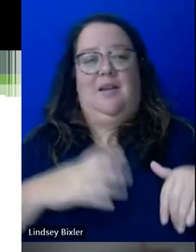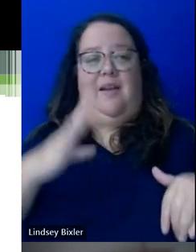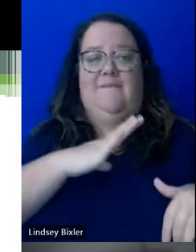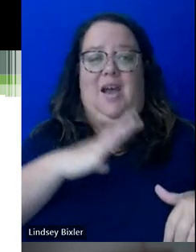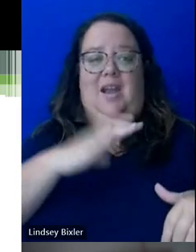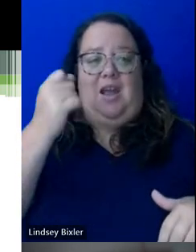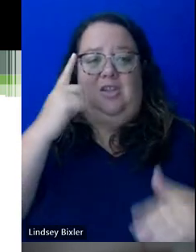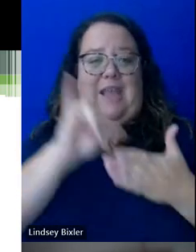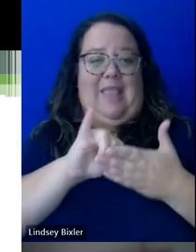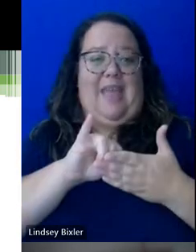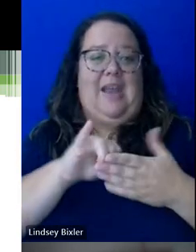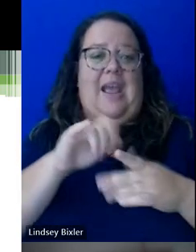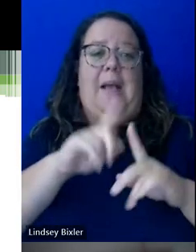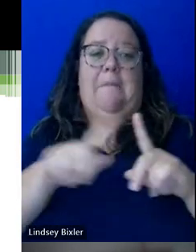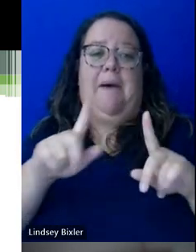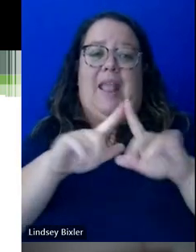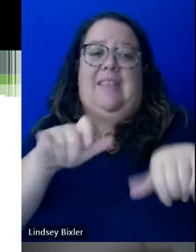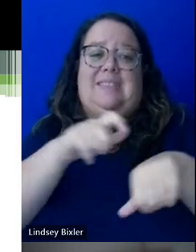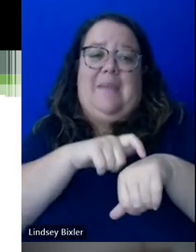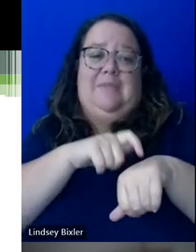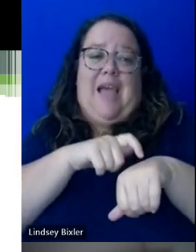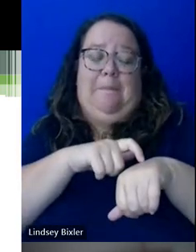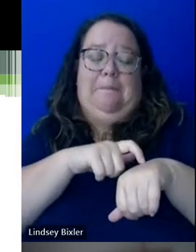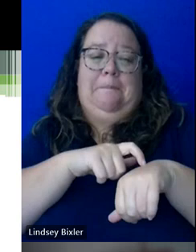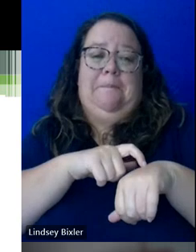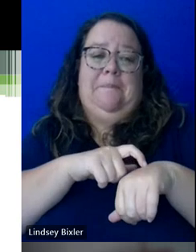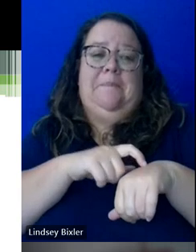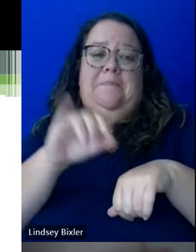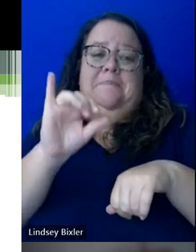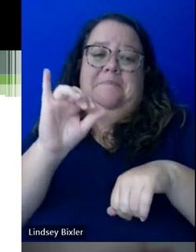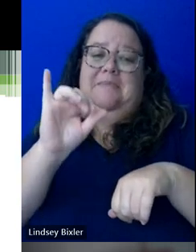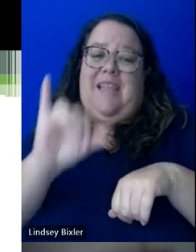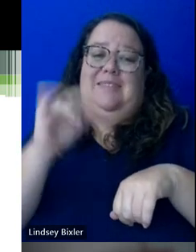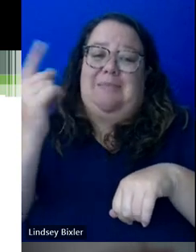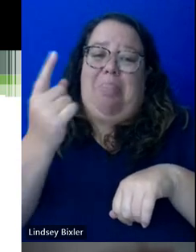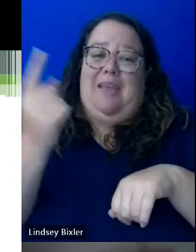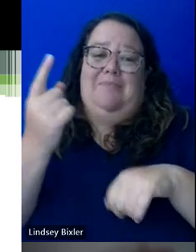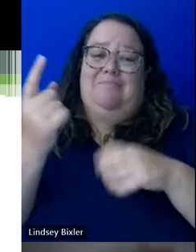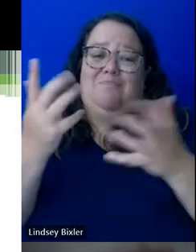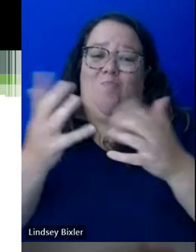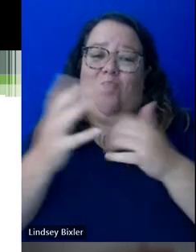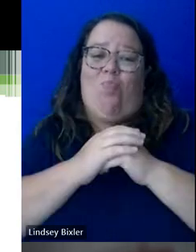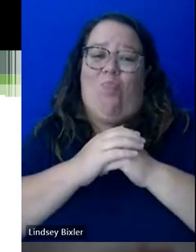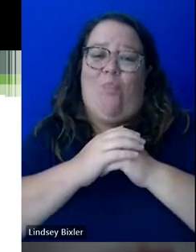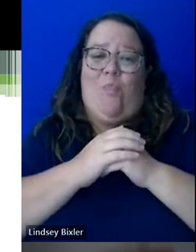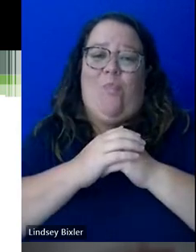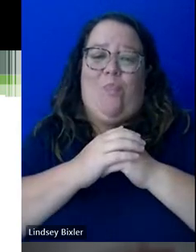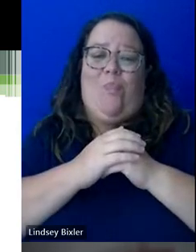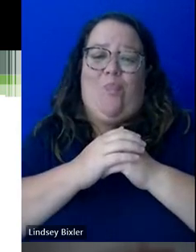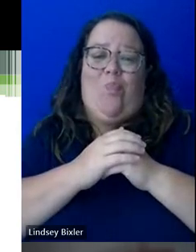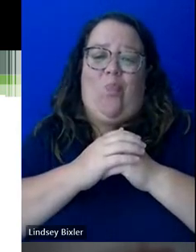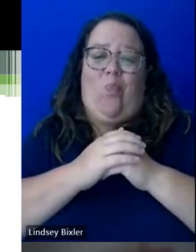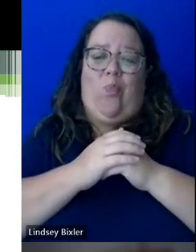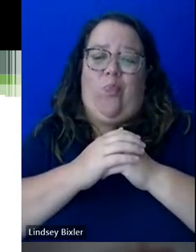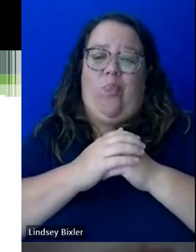understand that. At the same time, it's one of those things that, you know, you should, you know,